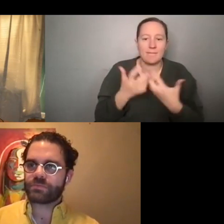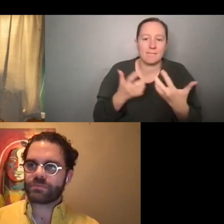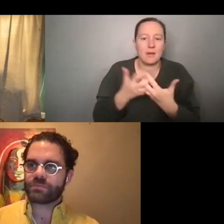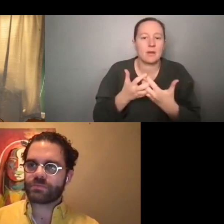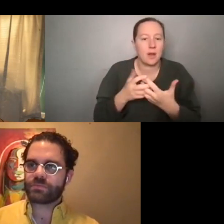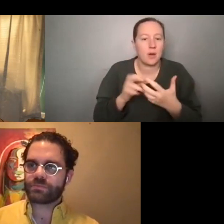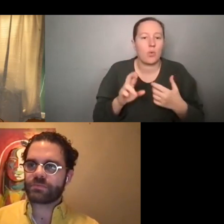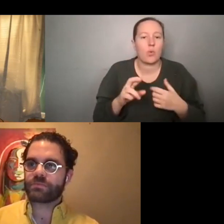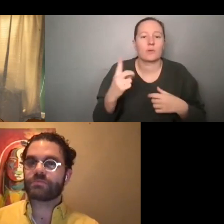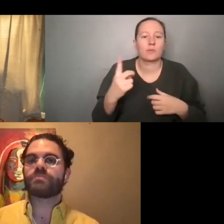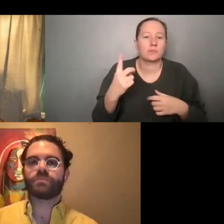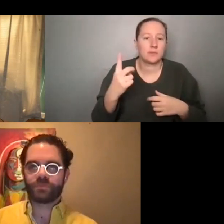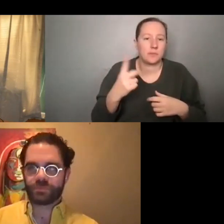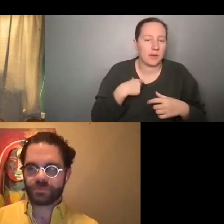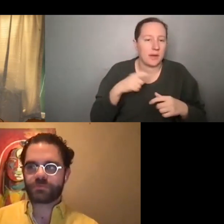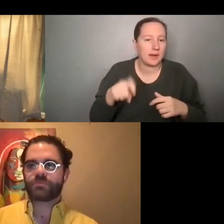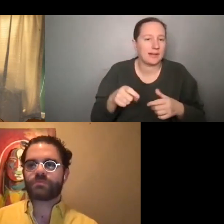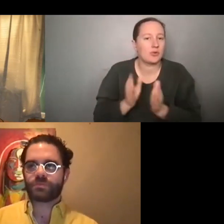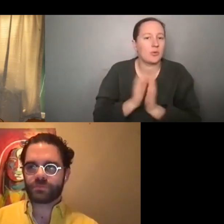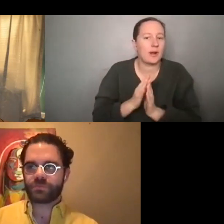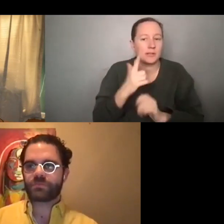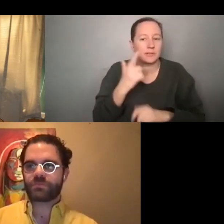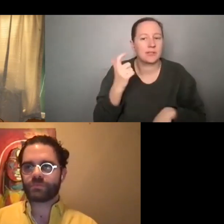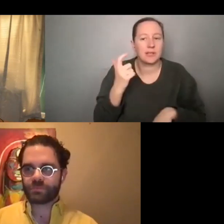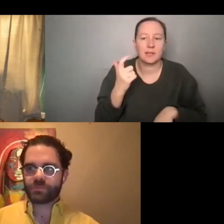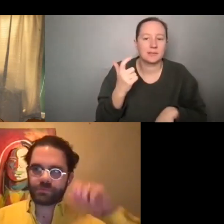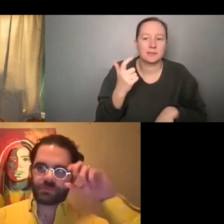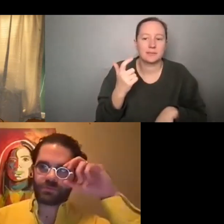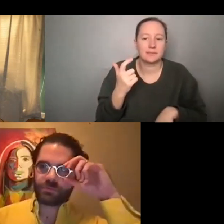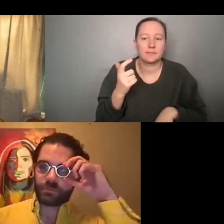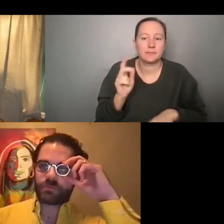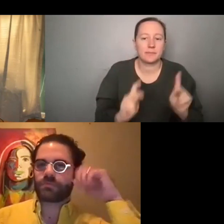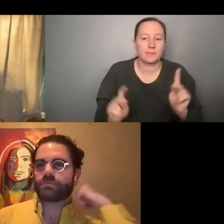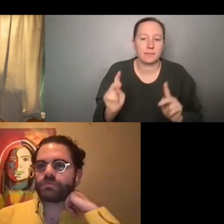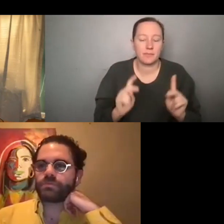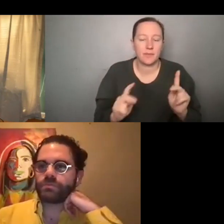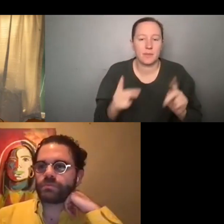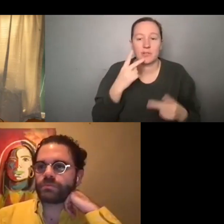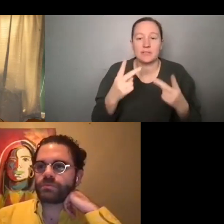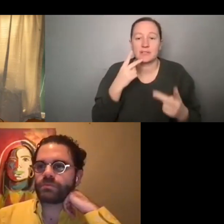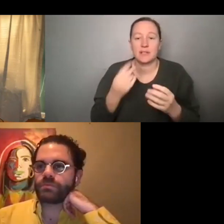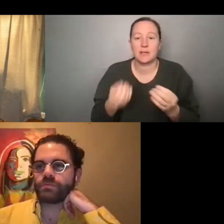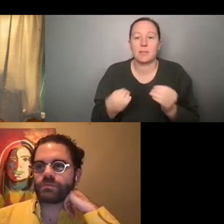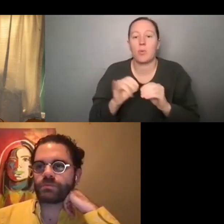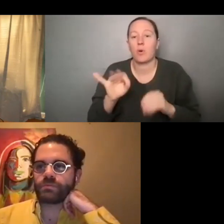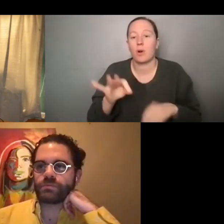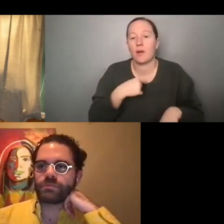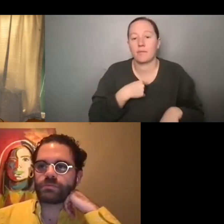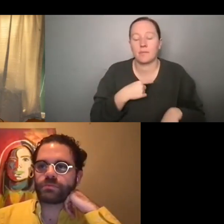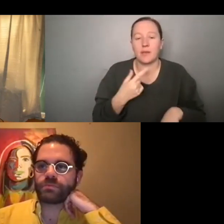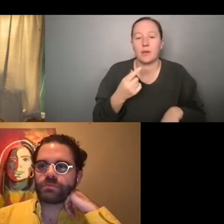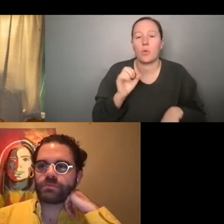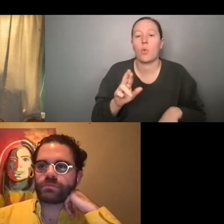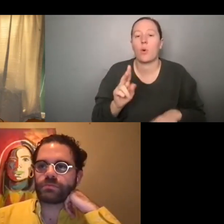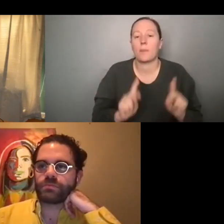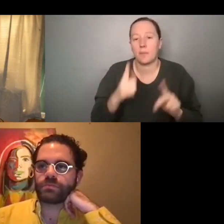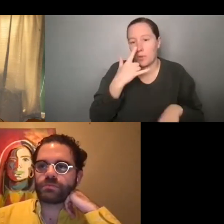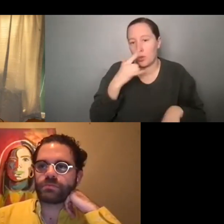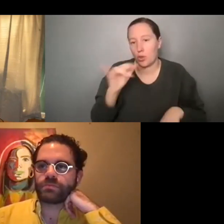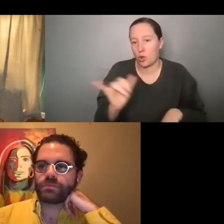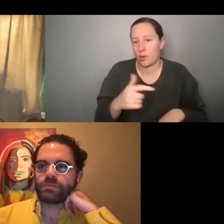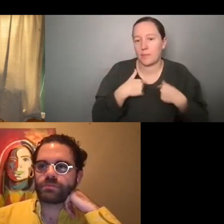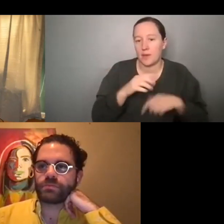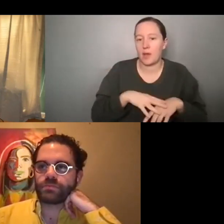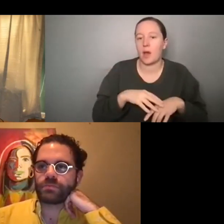things that I need to ask for, because people are seeing more of me, or people that look like me on screen.